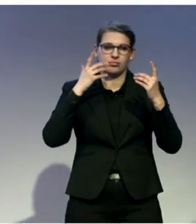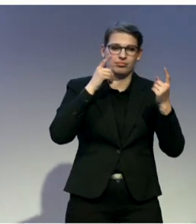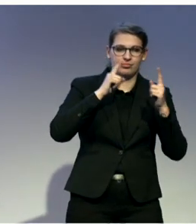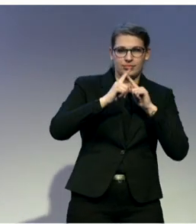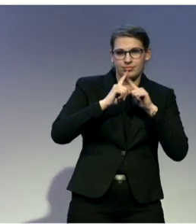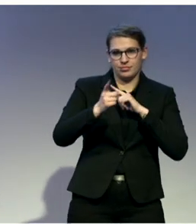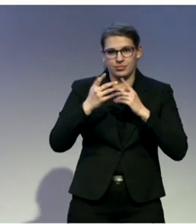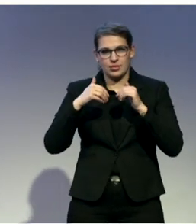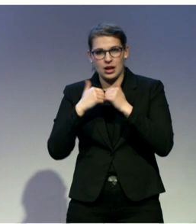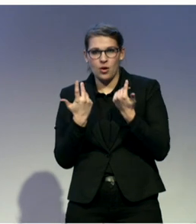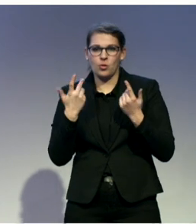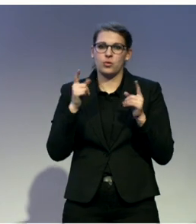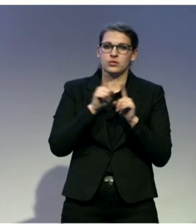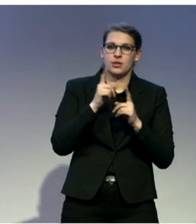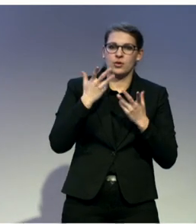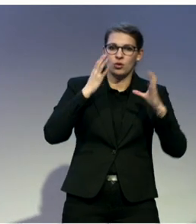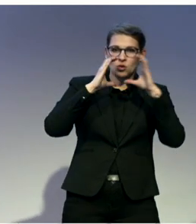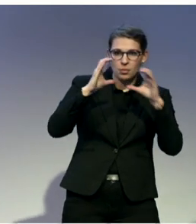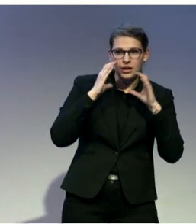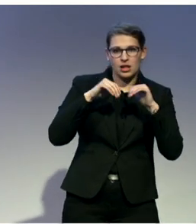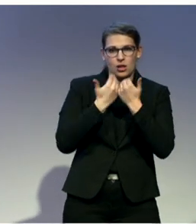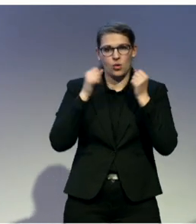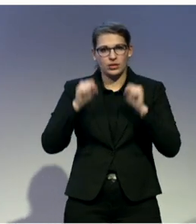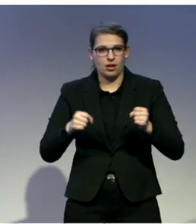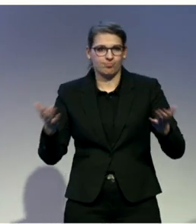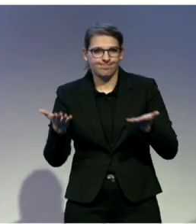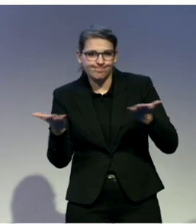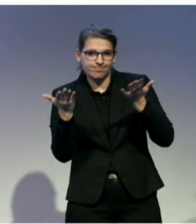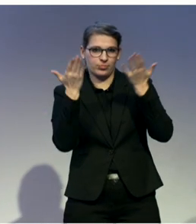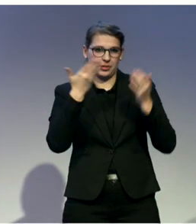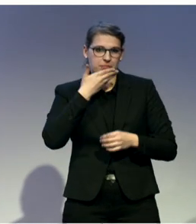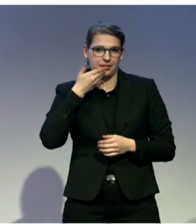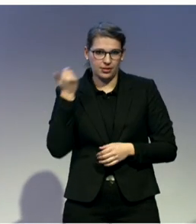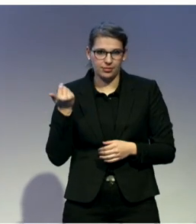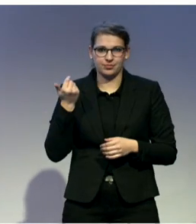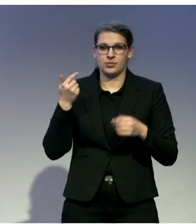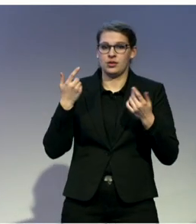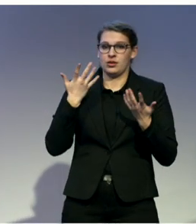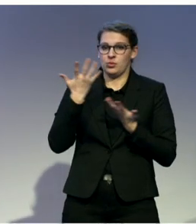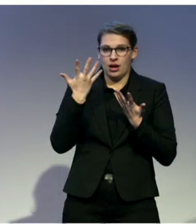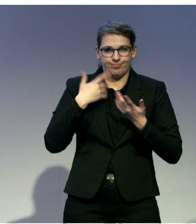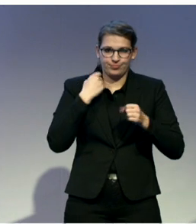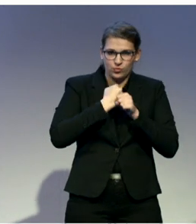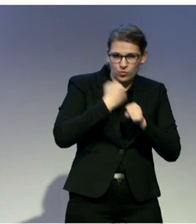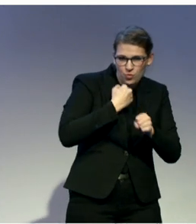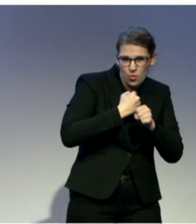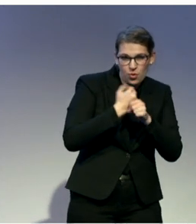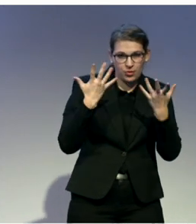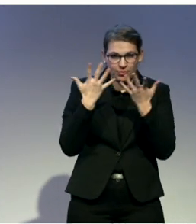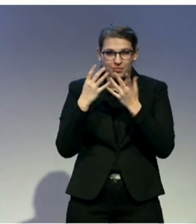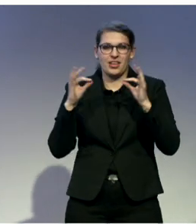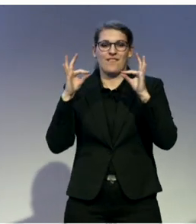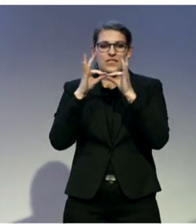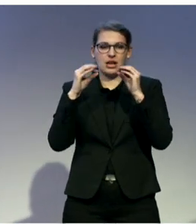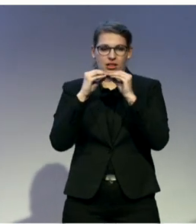and facilitating communication. Their product Finger Talk is South Africa's first sign language app that allows